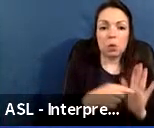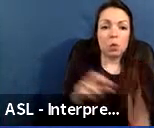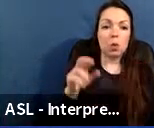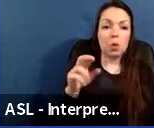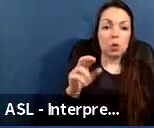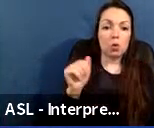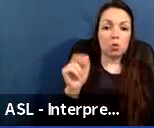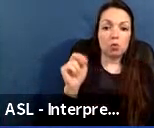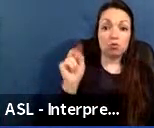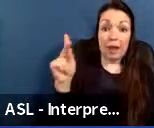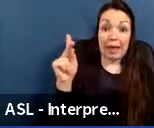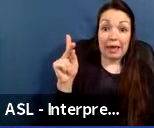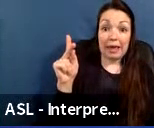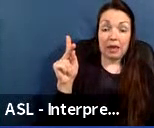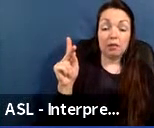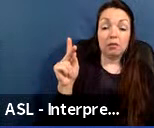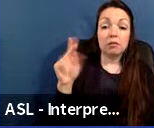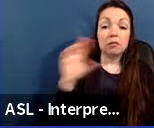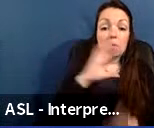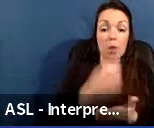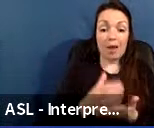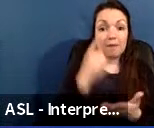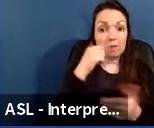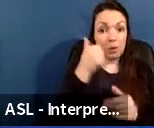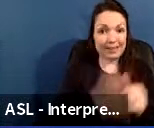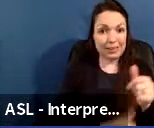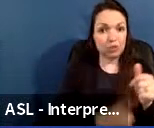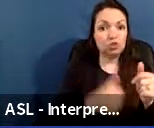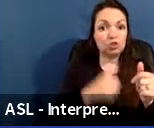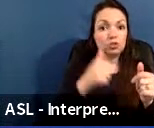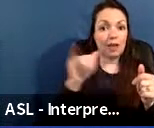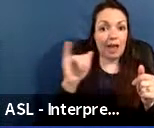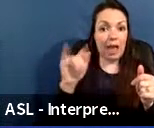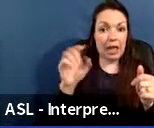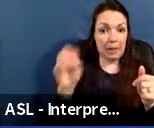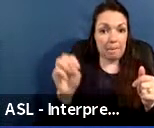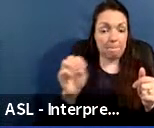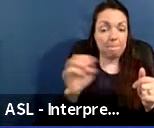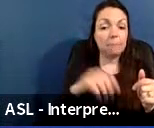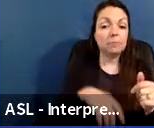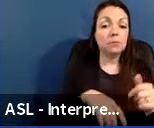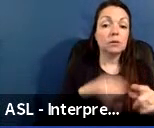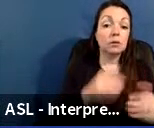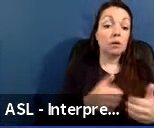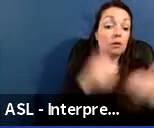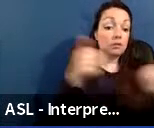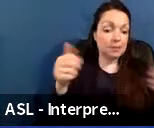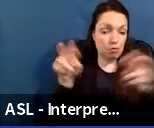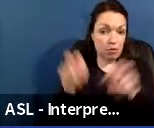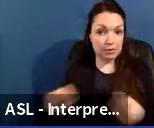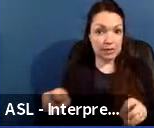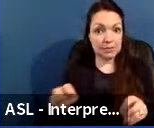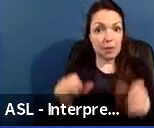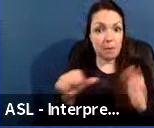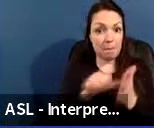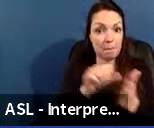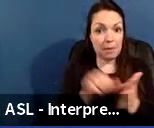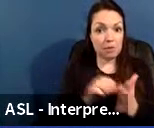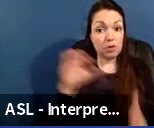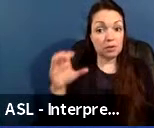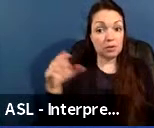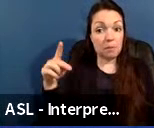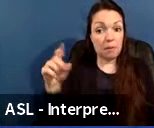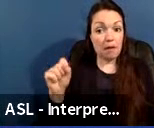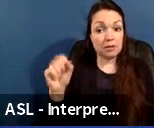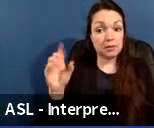for all assessed items at each CPS operated facility. A separate assessment landing page on CPS.edu will come